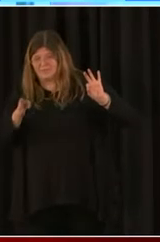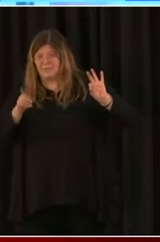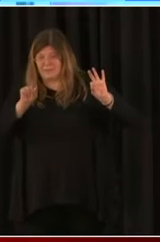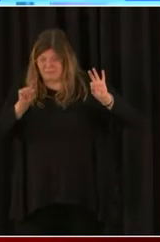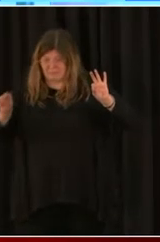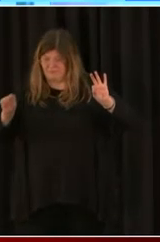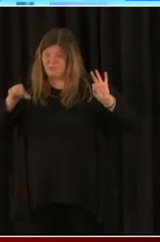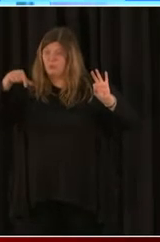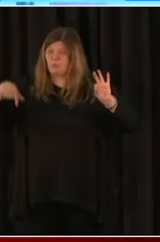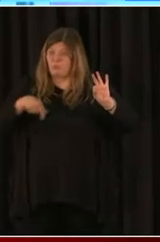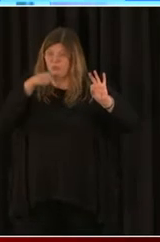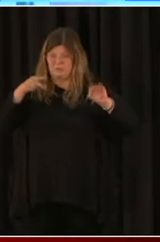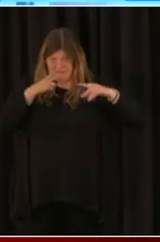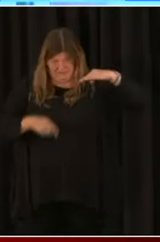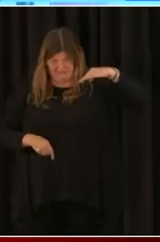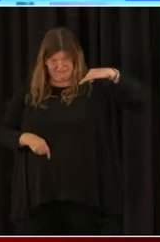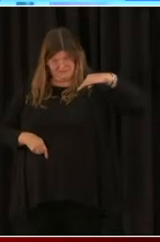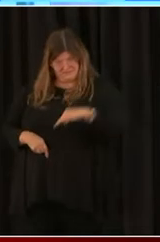PPP.